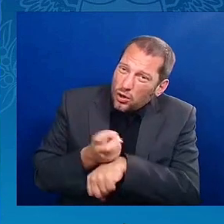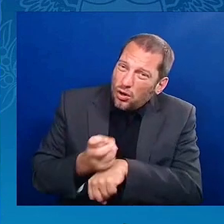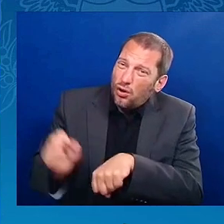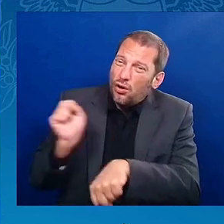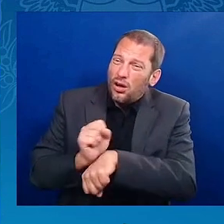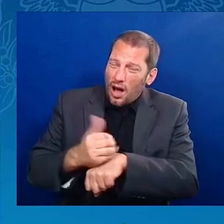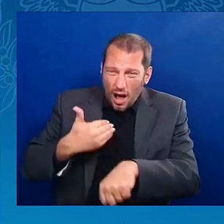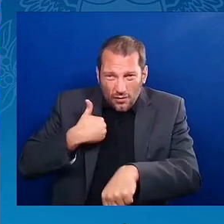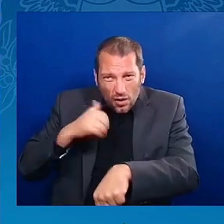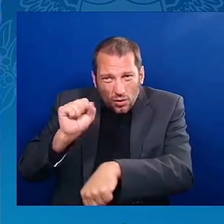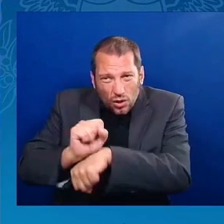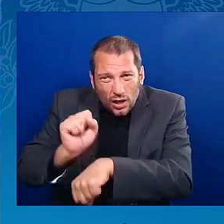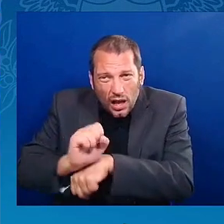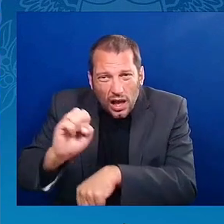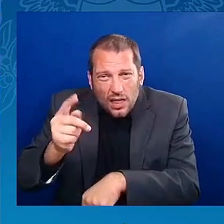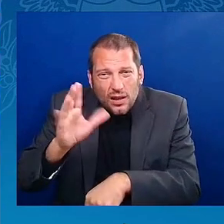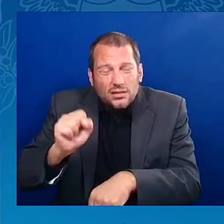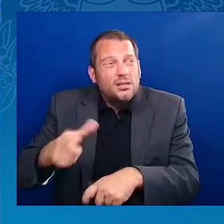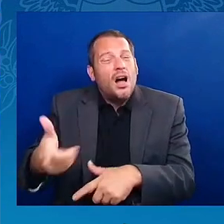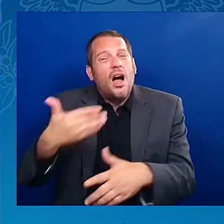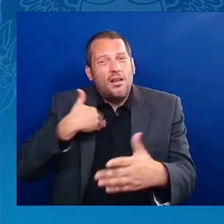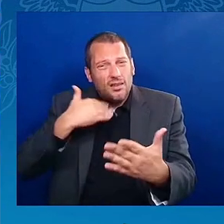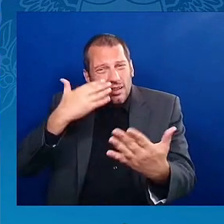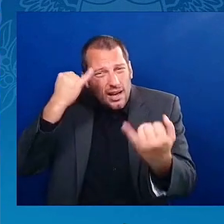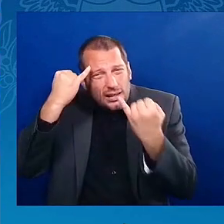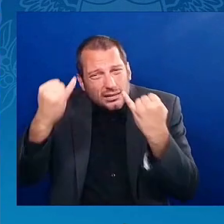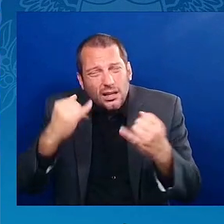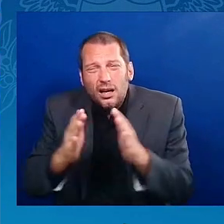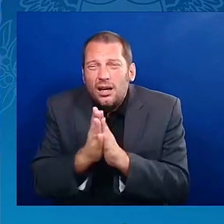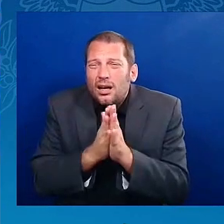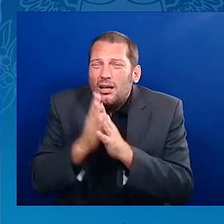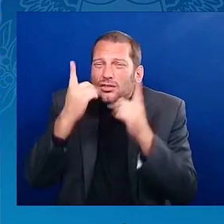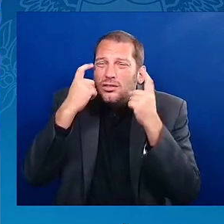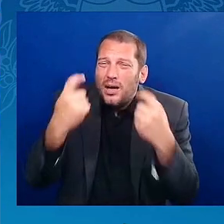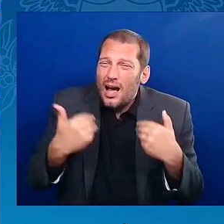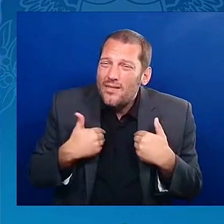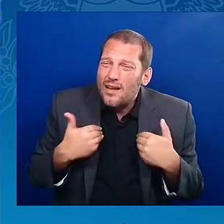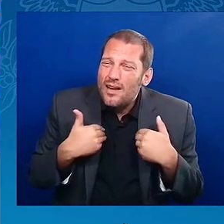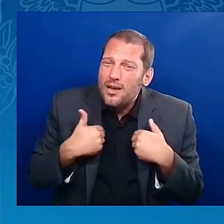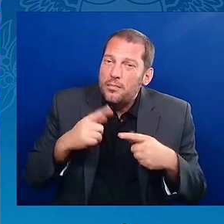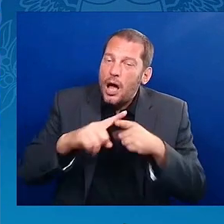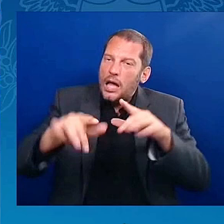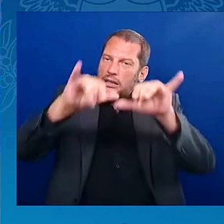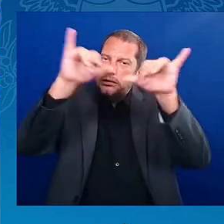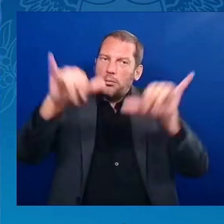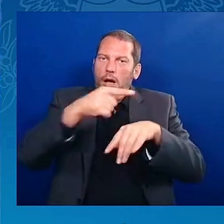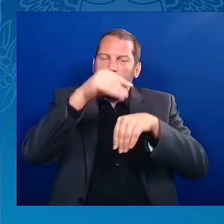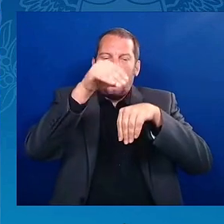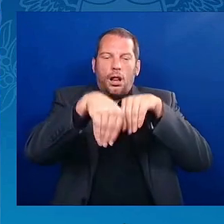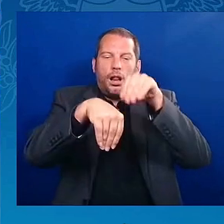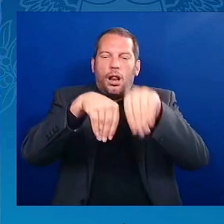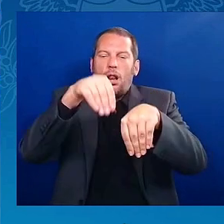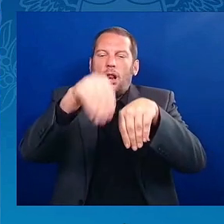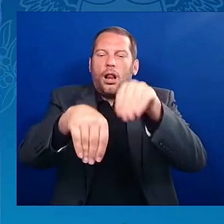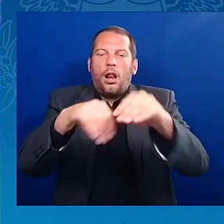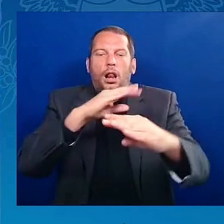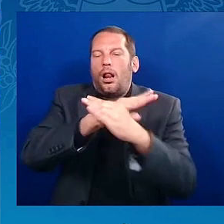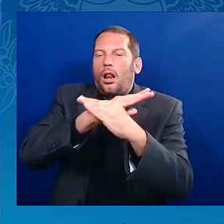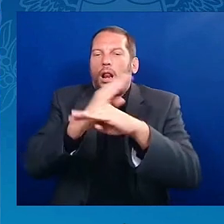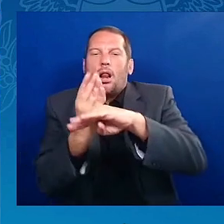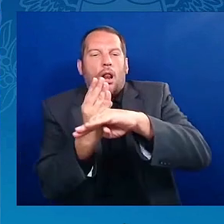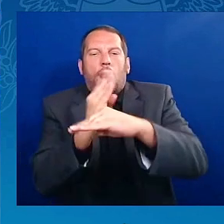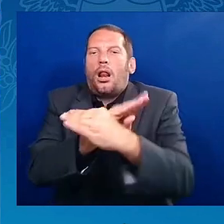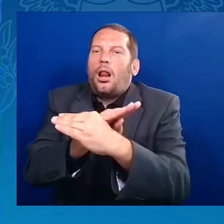that have to be addressed to give people the opportunity. And it's not about a handout. It's about saying, give people the